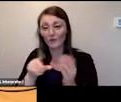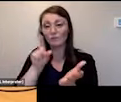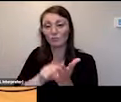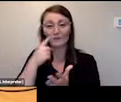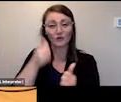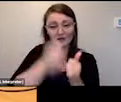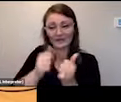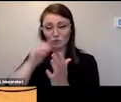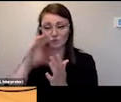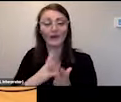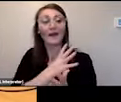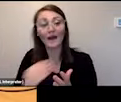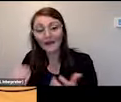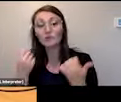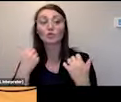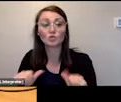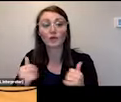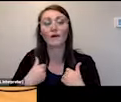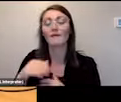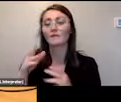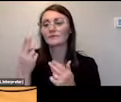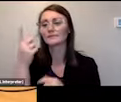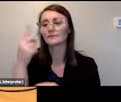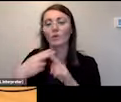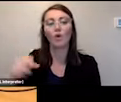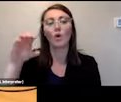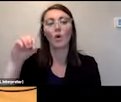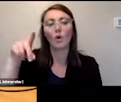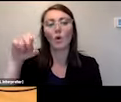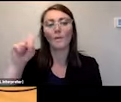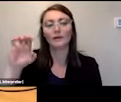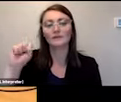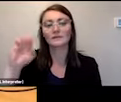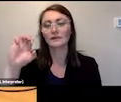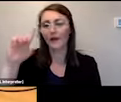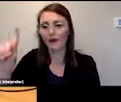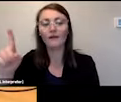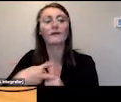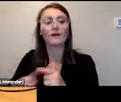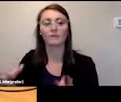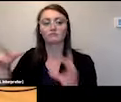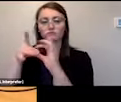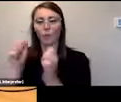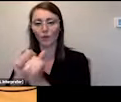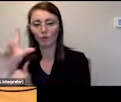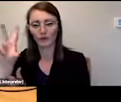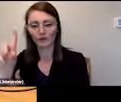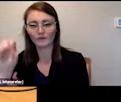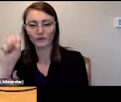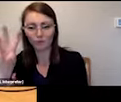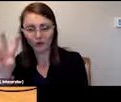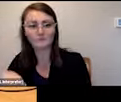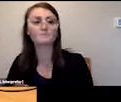exploring open scad and accessible 3d design software and then connecting that with braille displays mule mackenzie showed